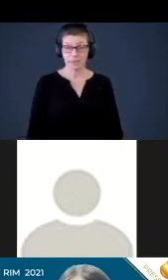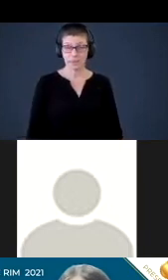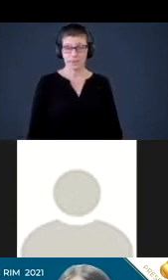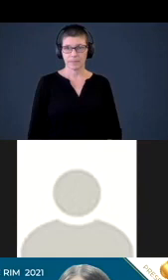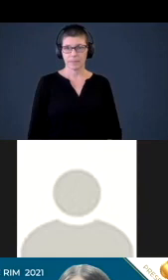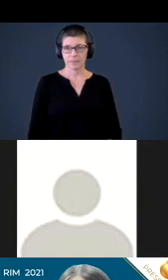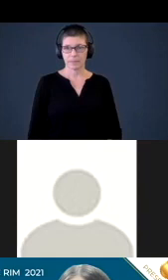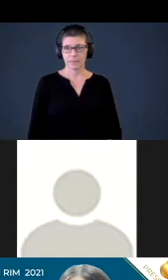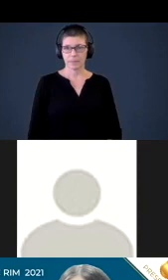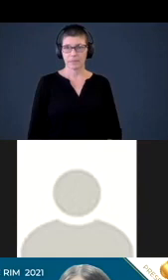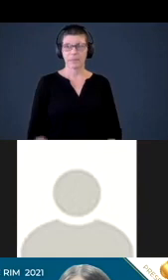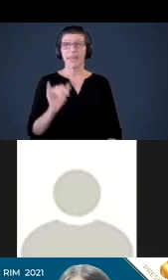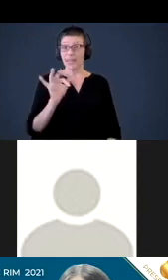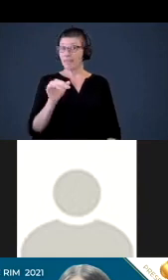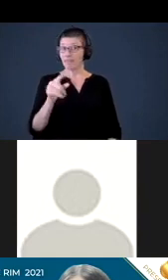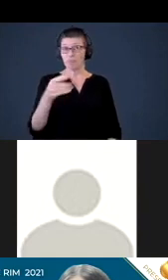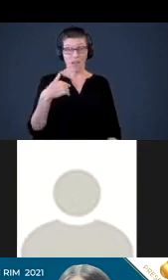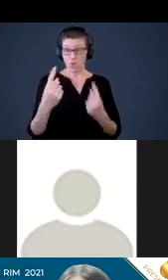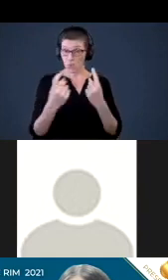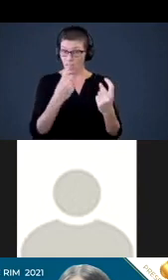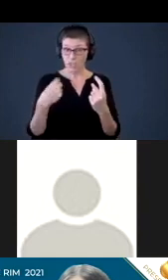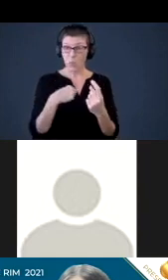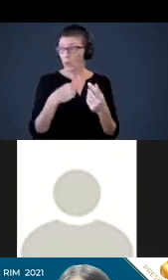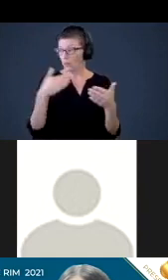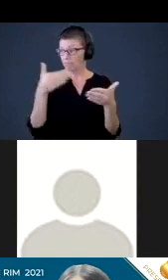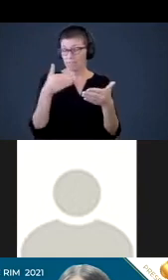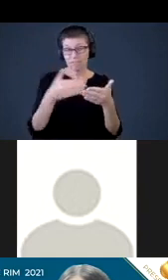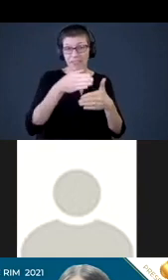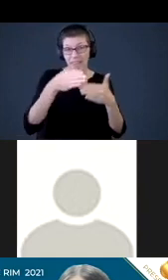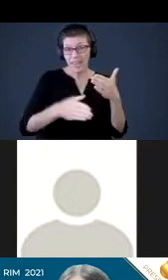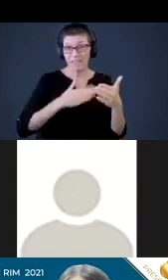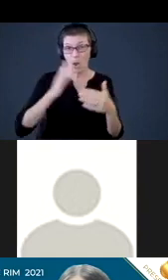Okay, and if you do have questions, we are nearing the end of our presentation.